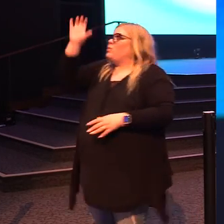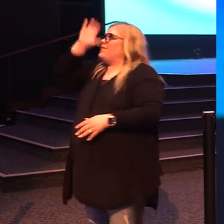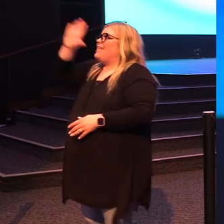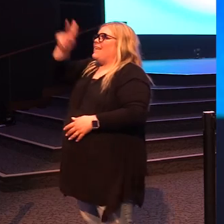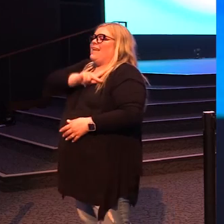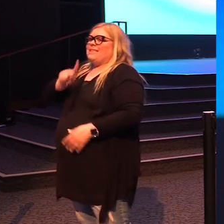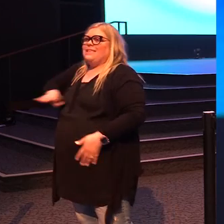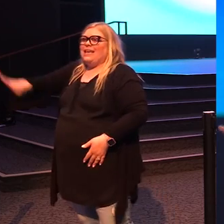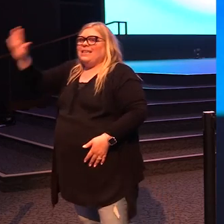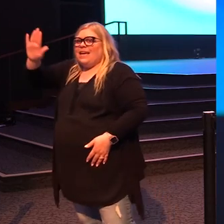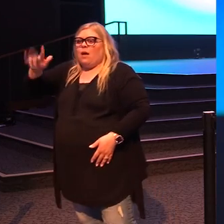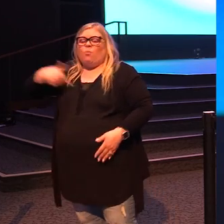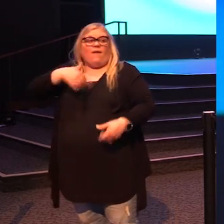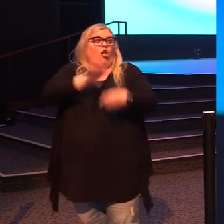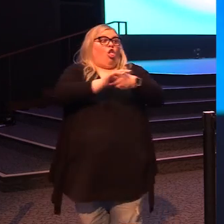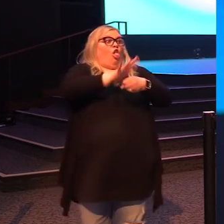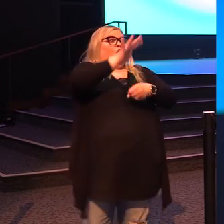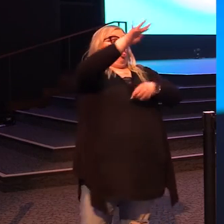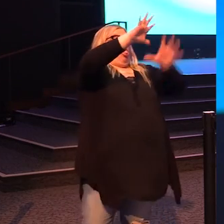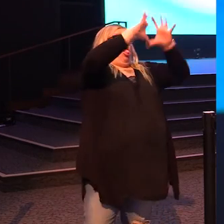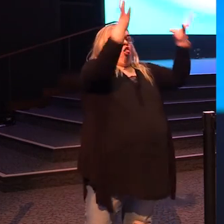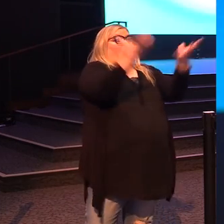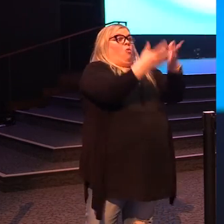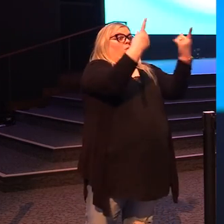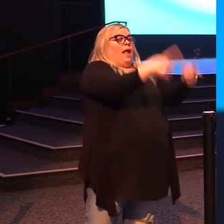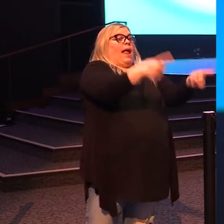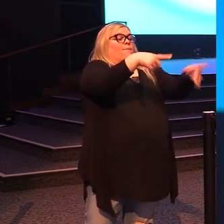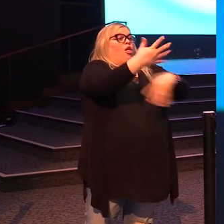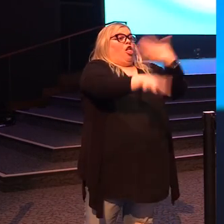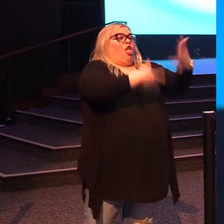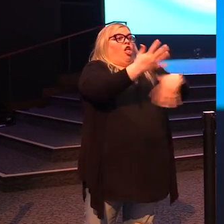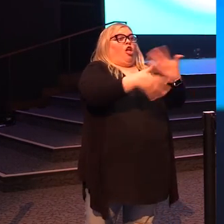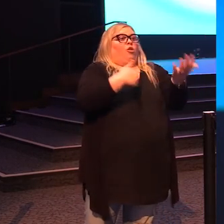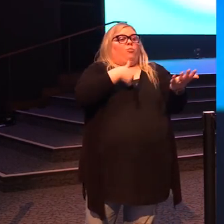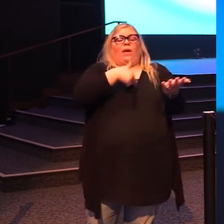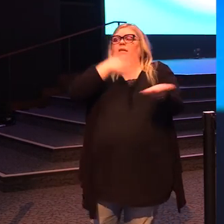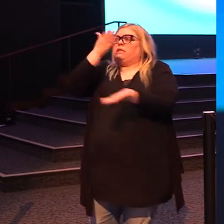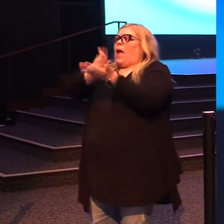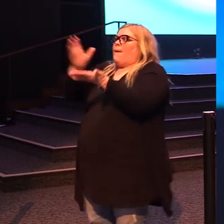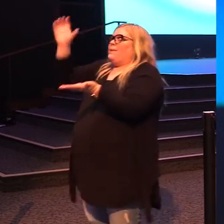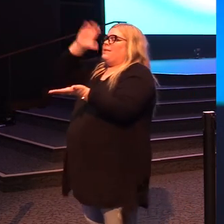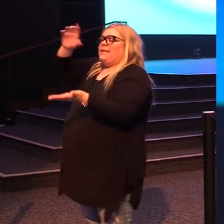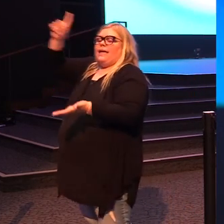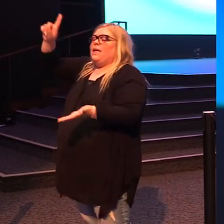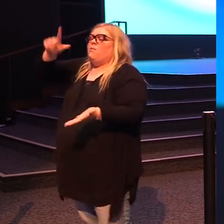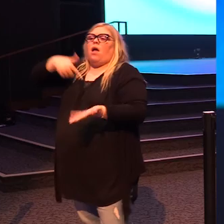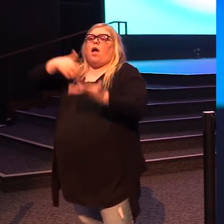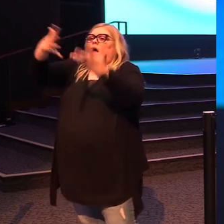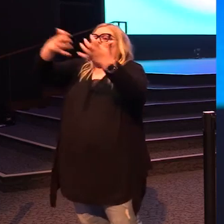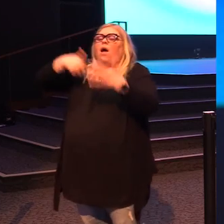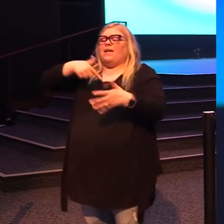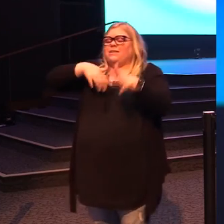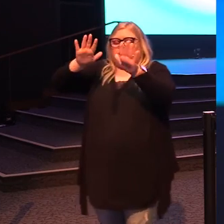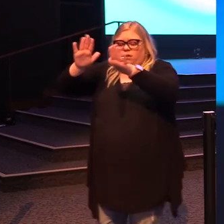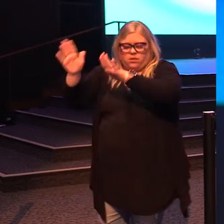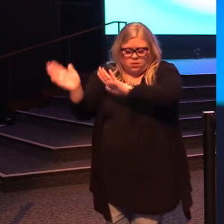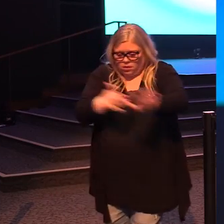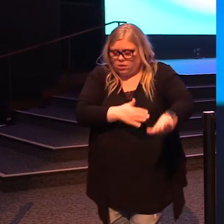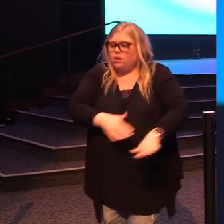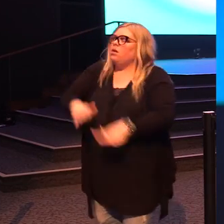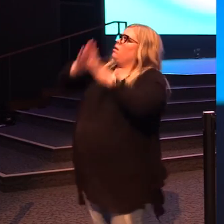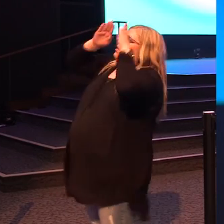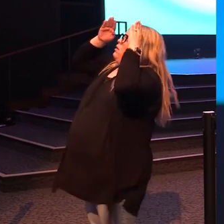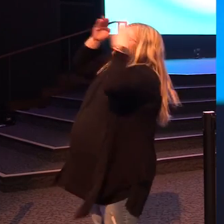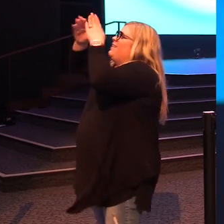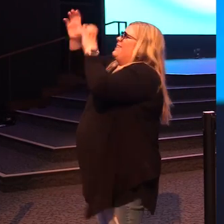so much excess that we have stopped seeking less. And I want us to get back to the role of seeking because